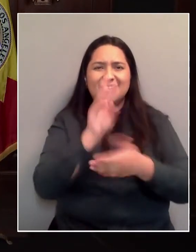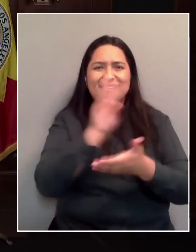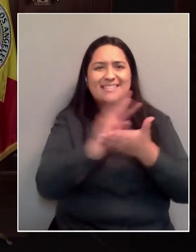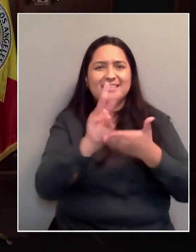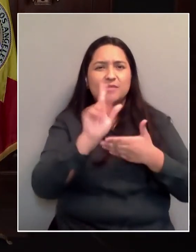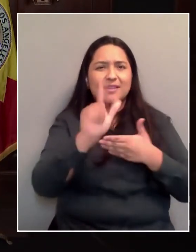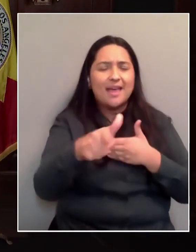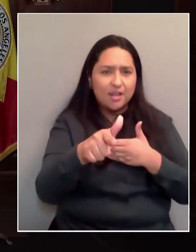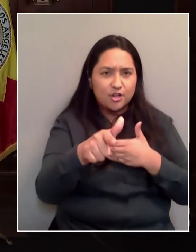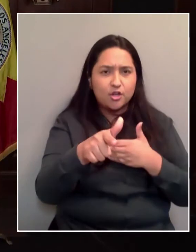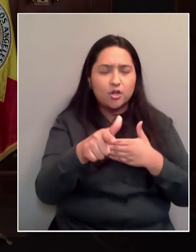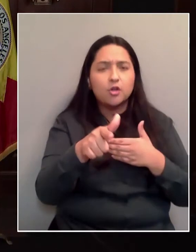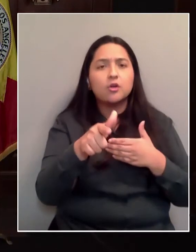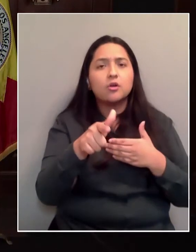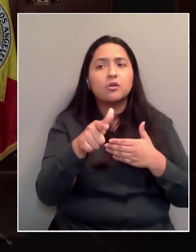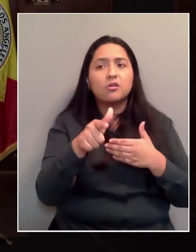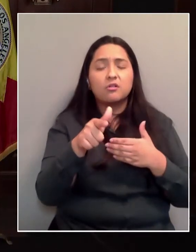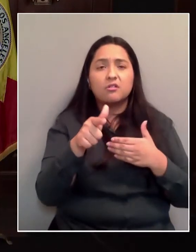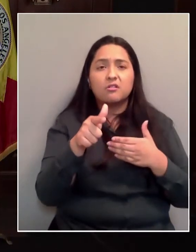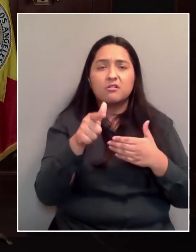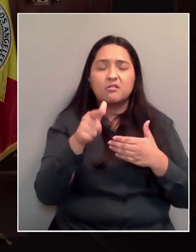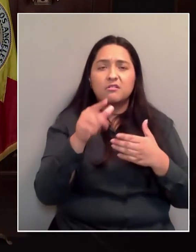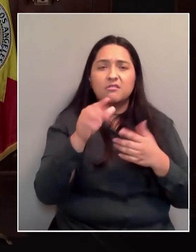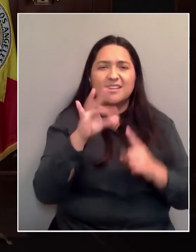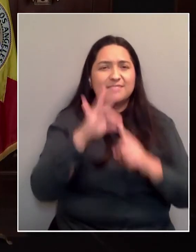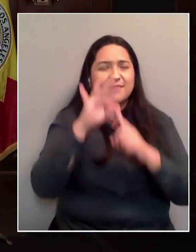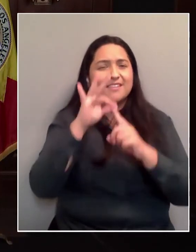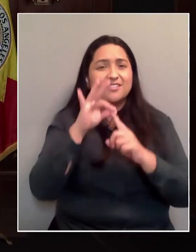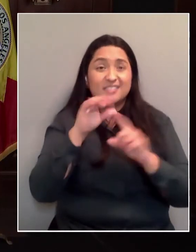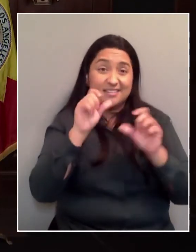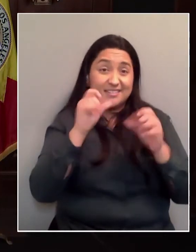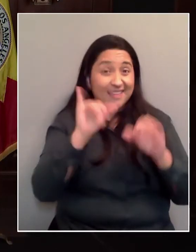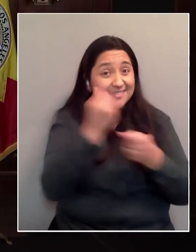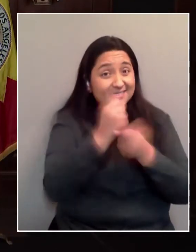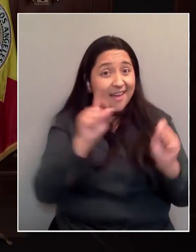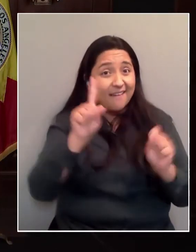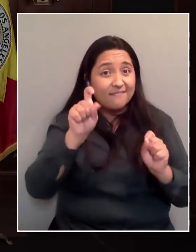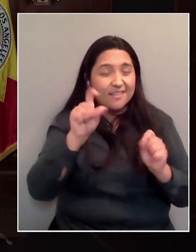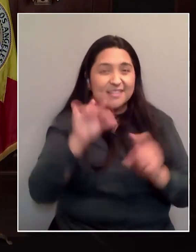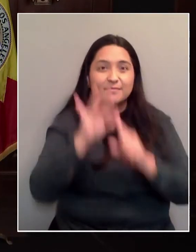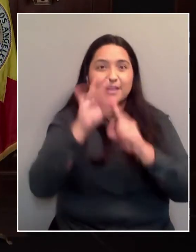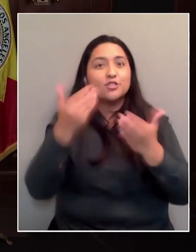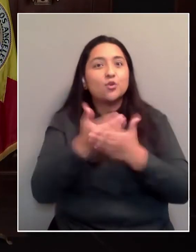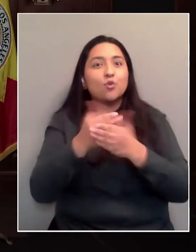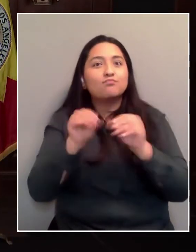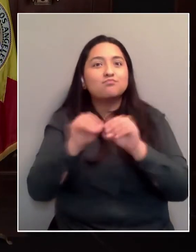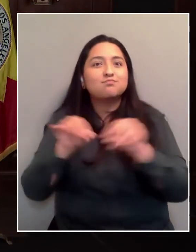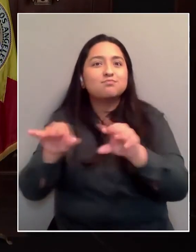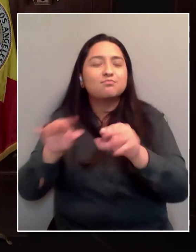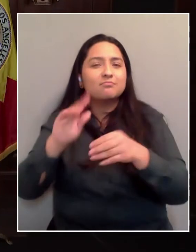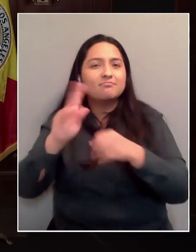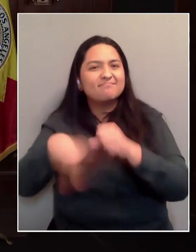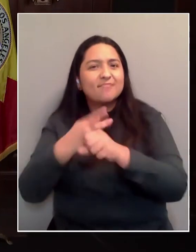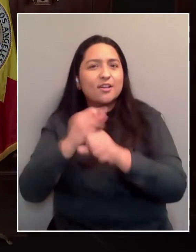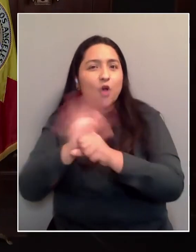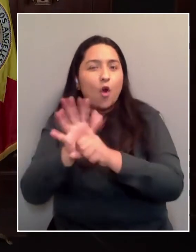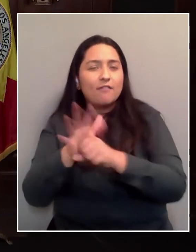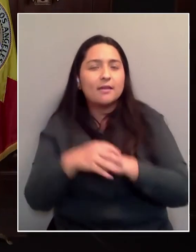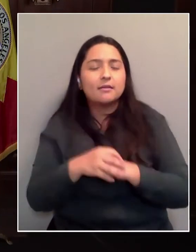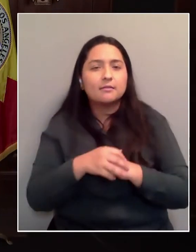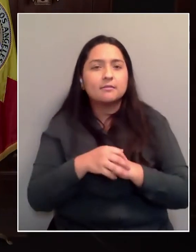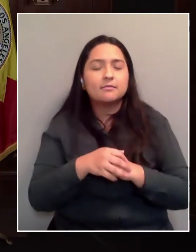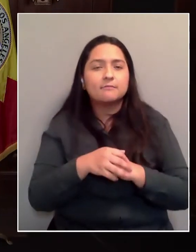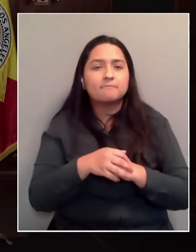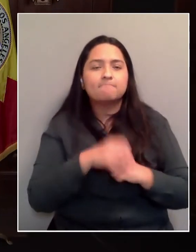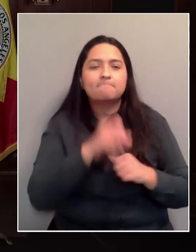people, especially given the threat that's posed by the new variant. Thank you. You got it. Let me see if I can remember. I'll have a great person who's writing them